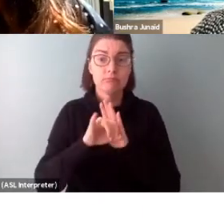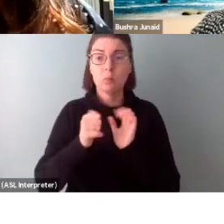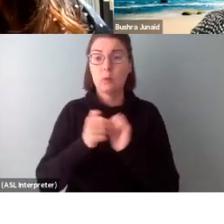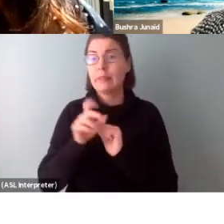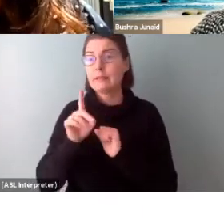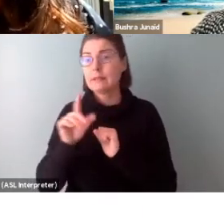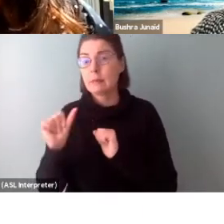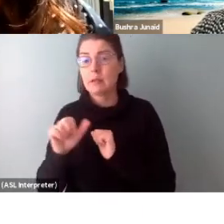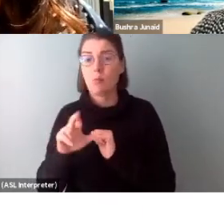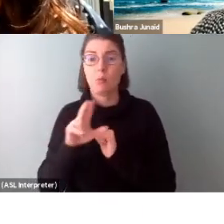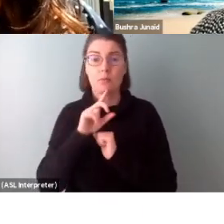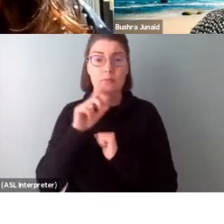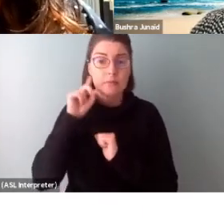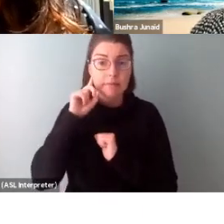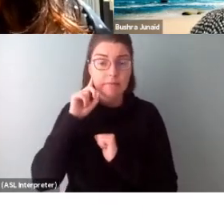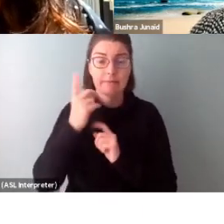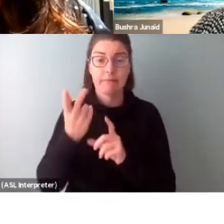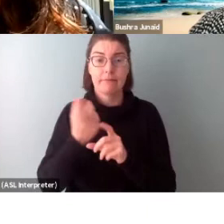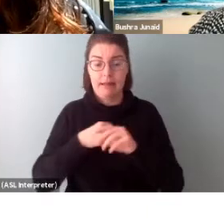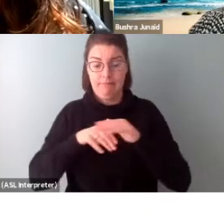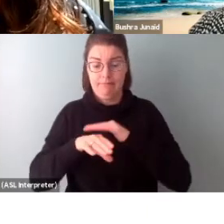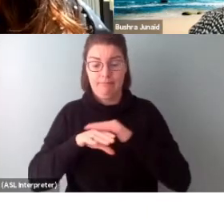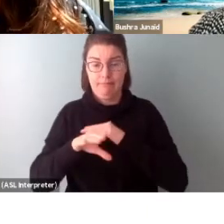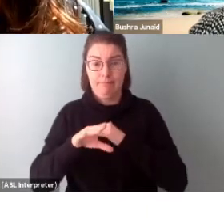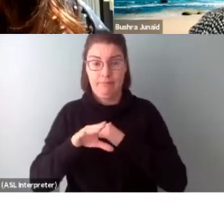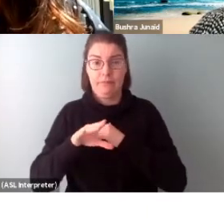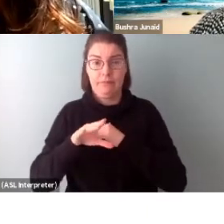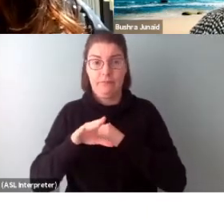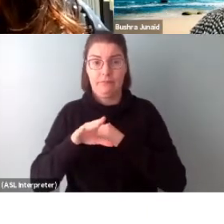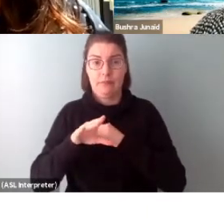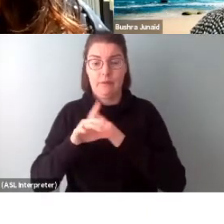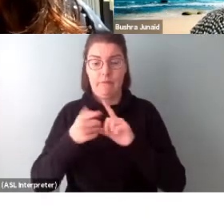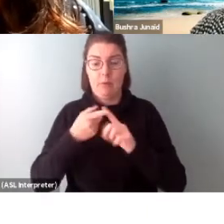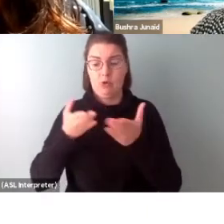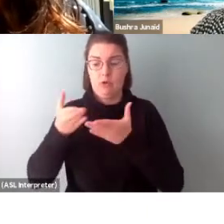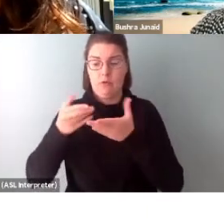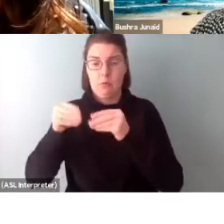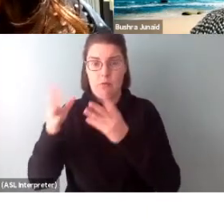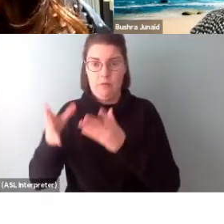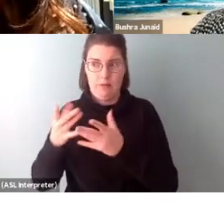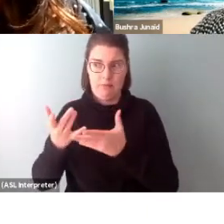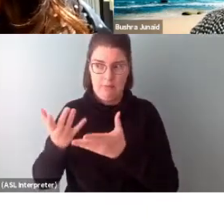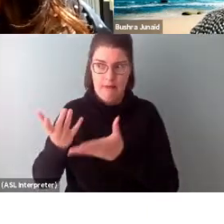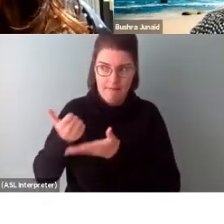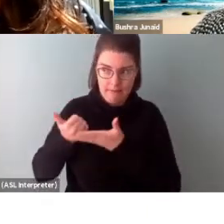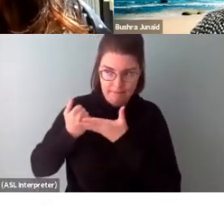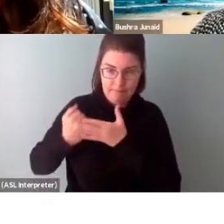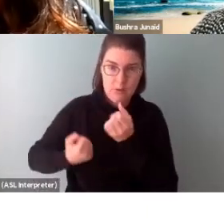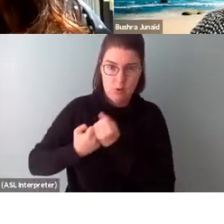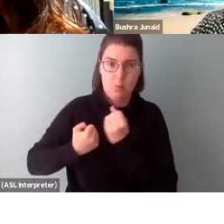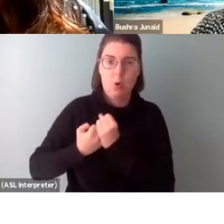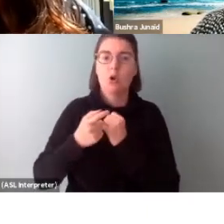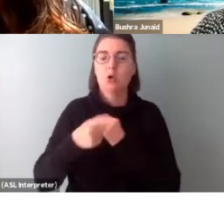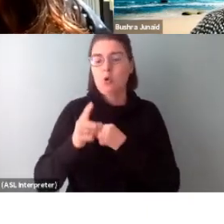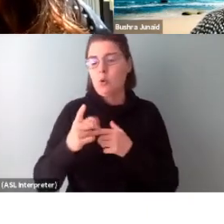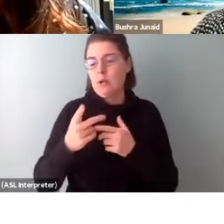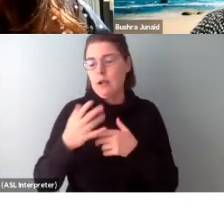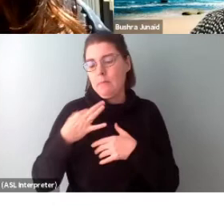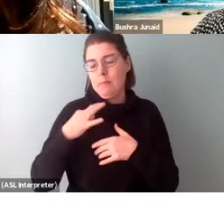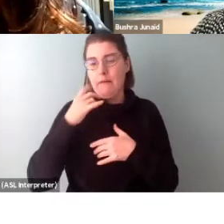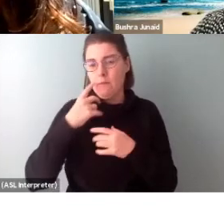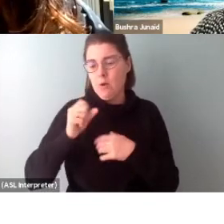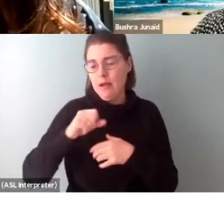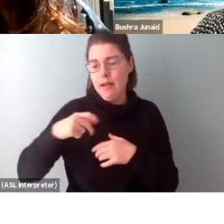are deaf and are getting assistance from a service provider to help you complete your application, you can apply for application support.